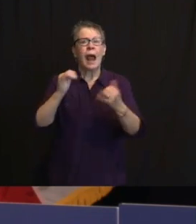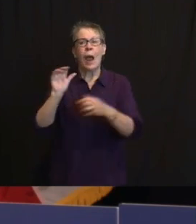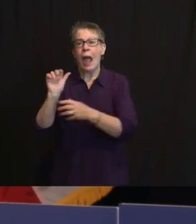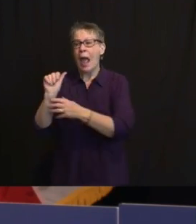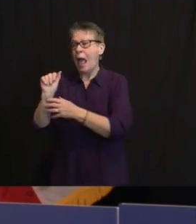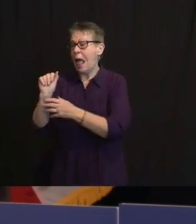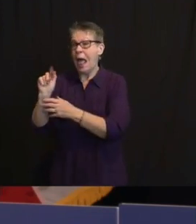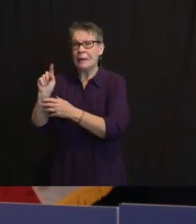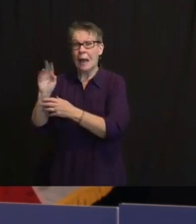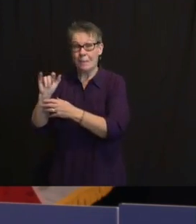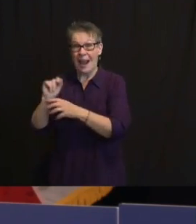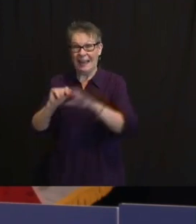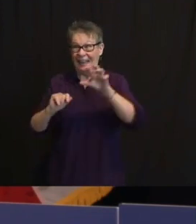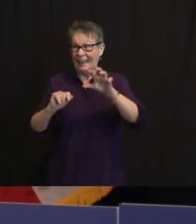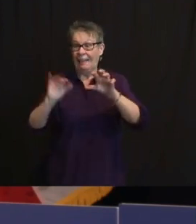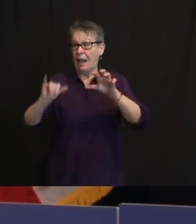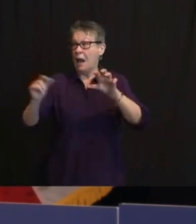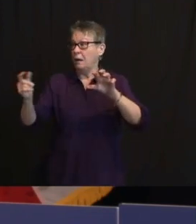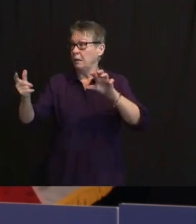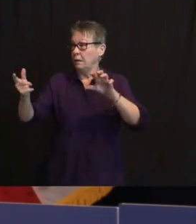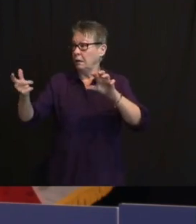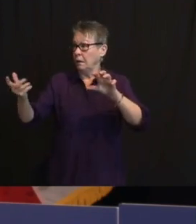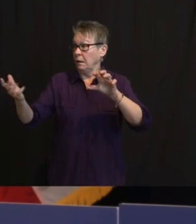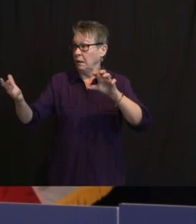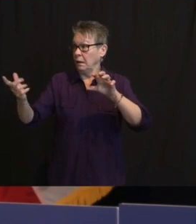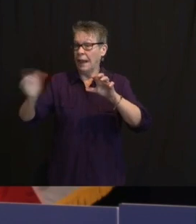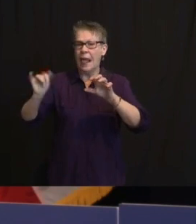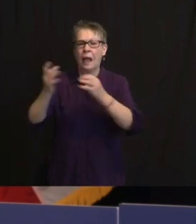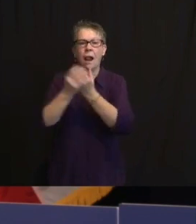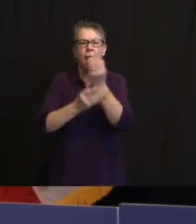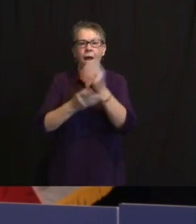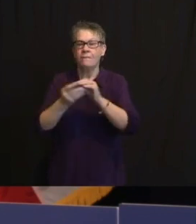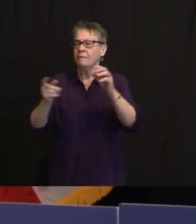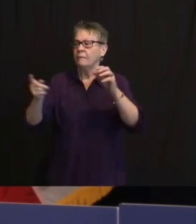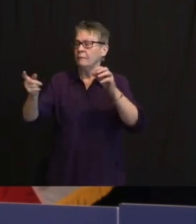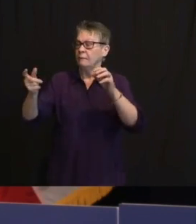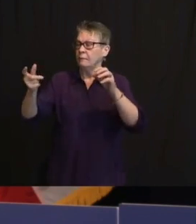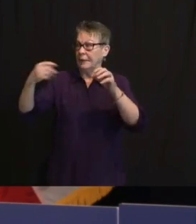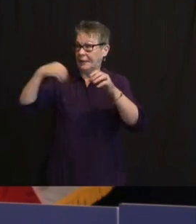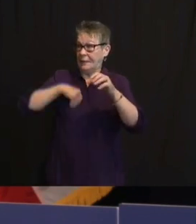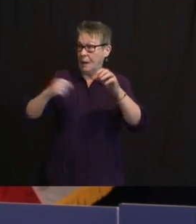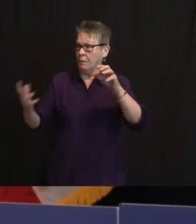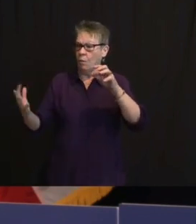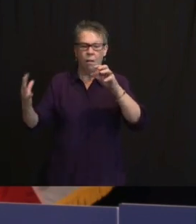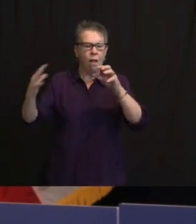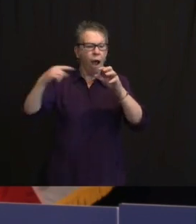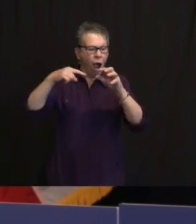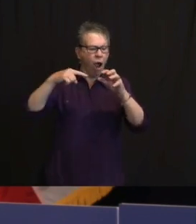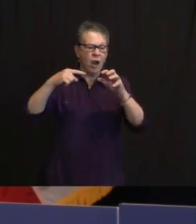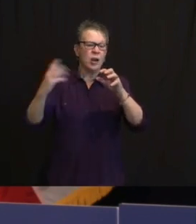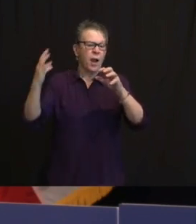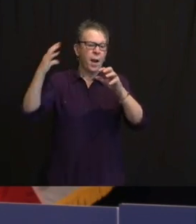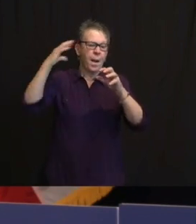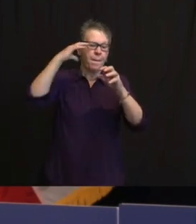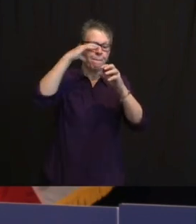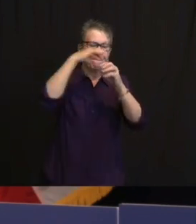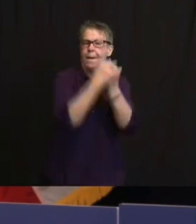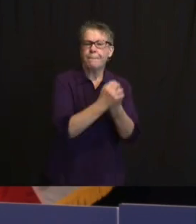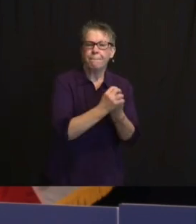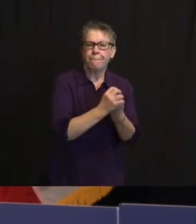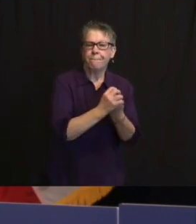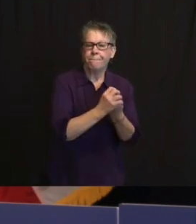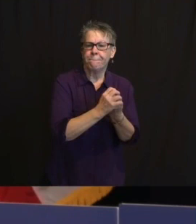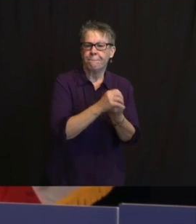SQUEEZE ON THERE, BUT IT DOESN'T MAKE AS TIGHT A FIT AS IT USED TO, SO MAYBE I MIGHT BE ABLE TO CAUSE THEM AN INFECTION. AND THAT'S WHAT WE'RE SEEING WITH